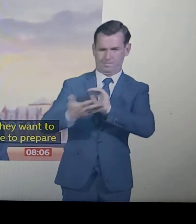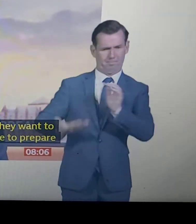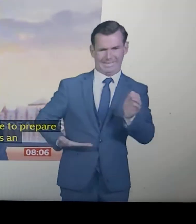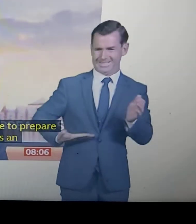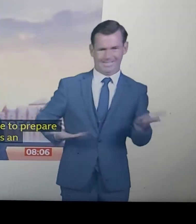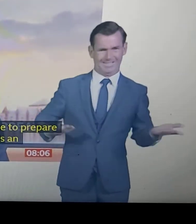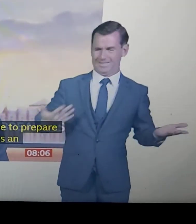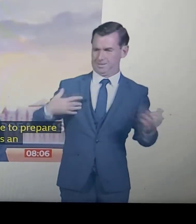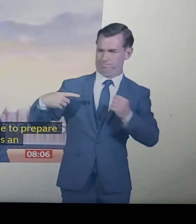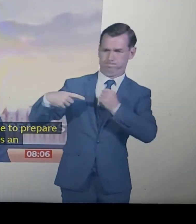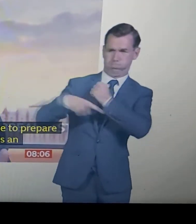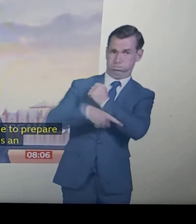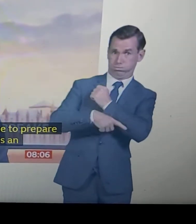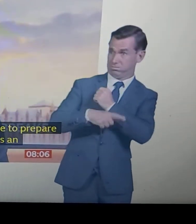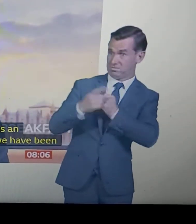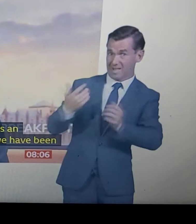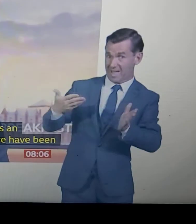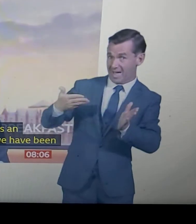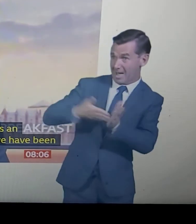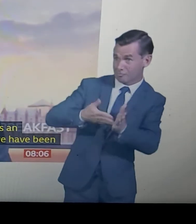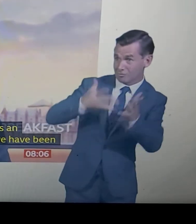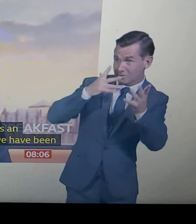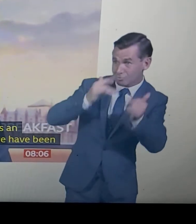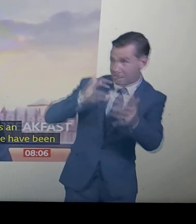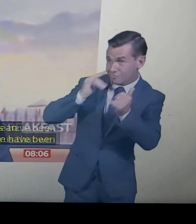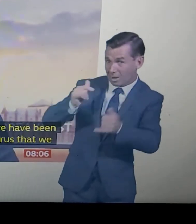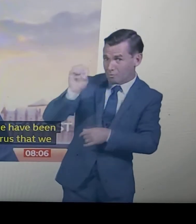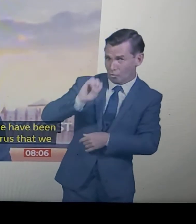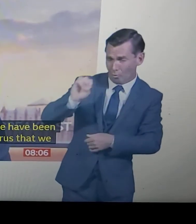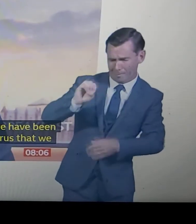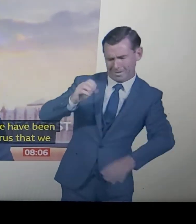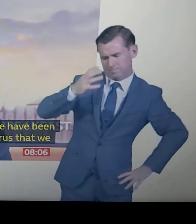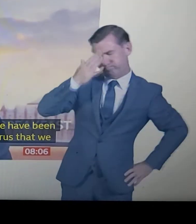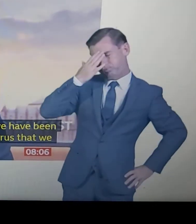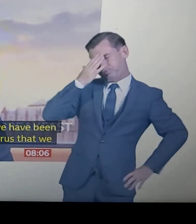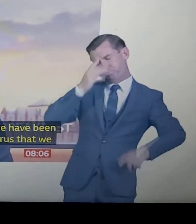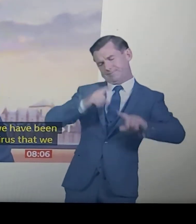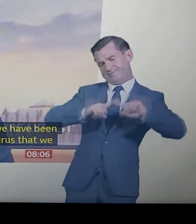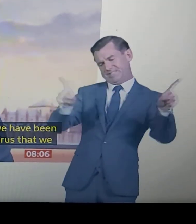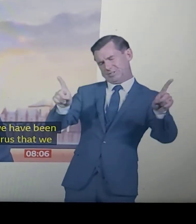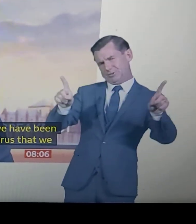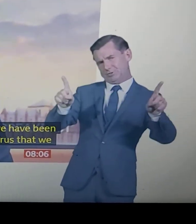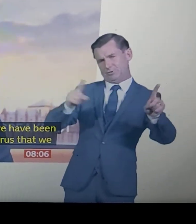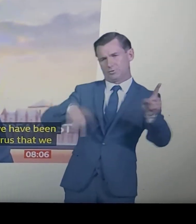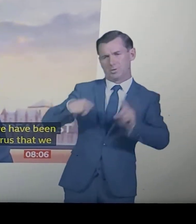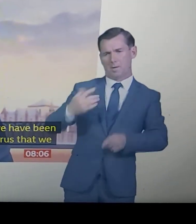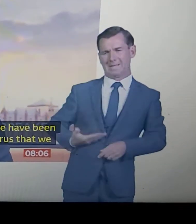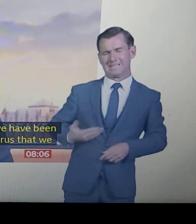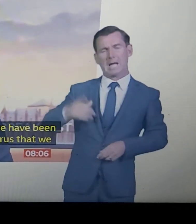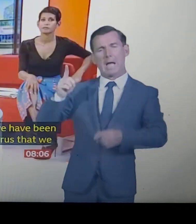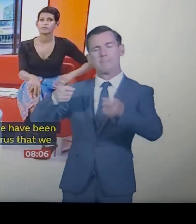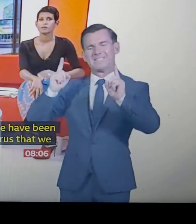more changes coming in quickly at the end of the year could be devastating. Nick, the moment, thank you.